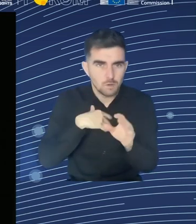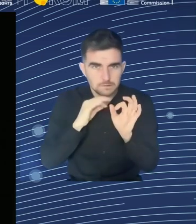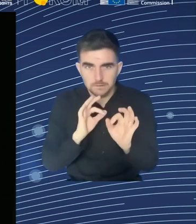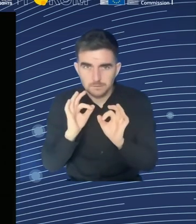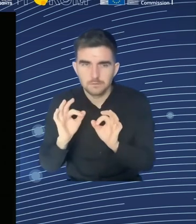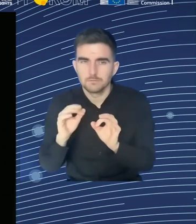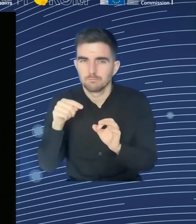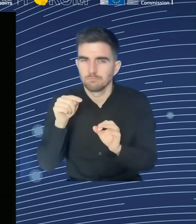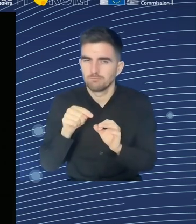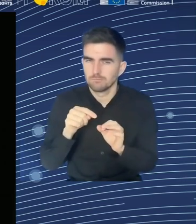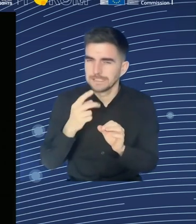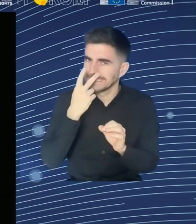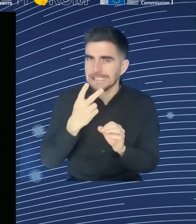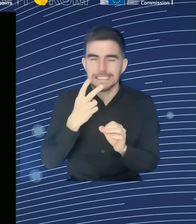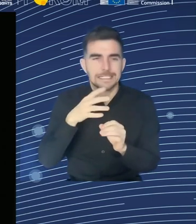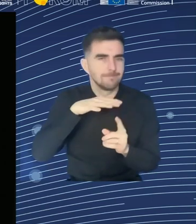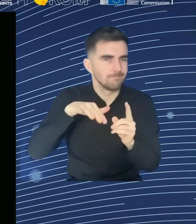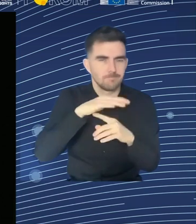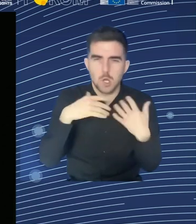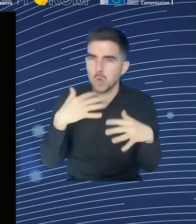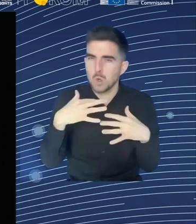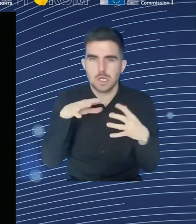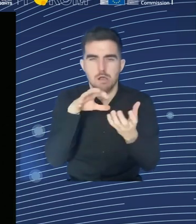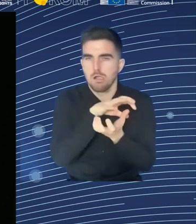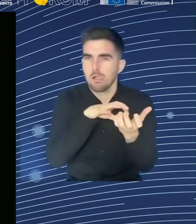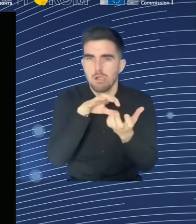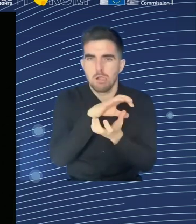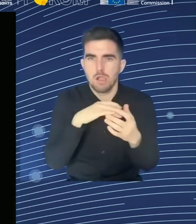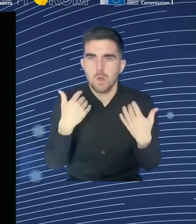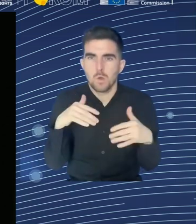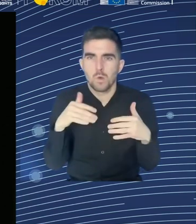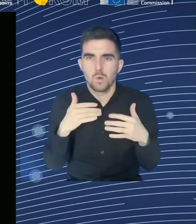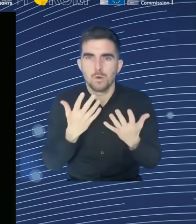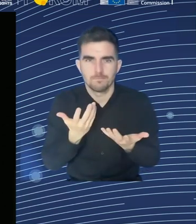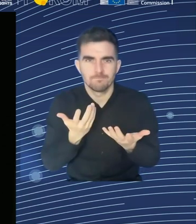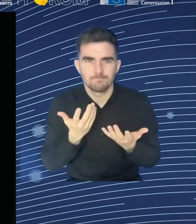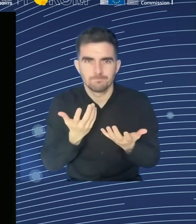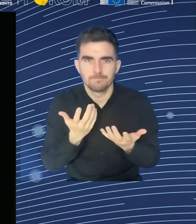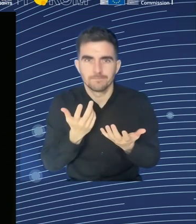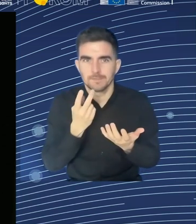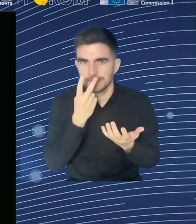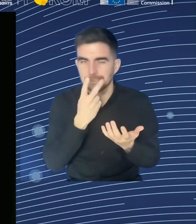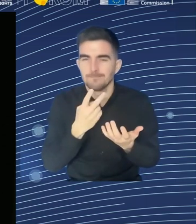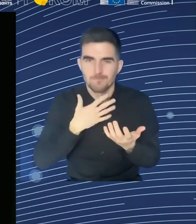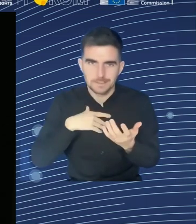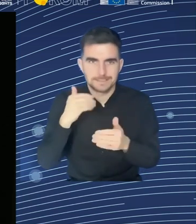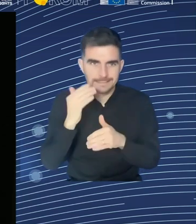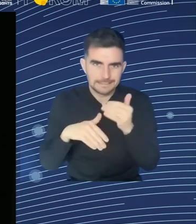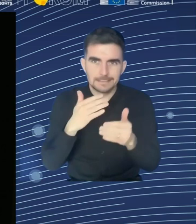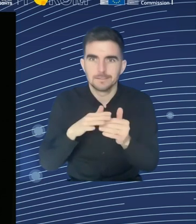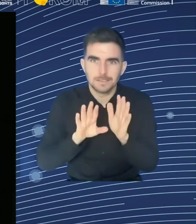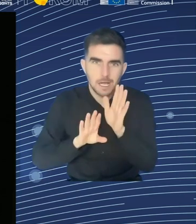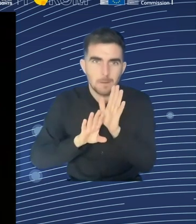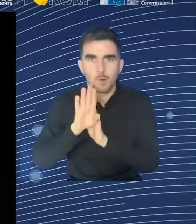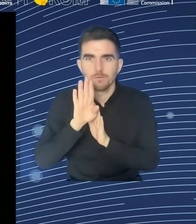But on the other hand, it's also the case that the people, when they get into the job search and that they are entrants on the labor markets because they want to get